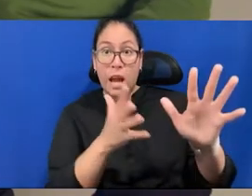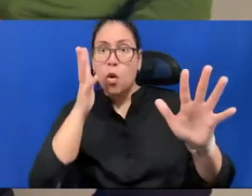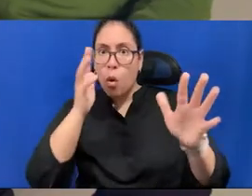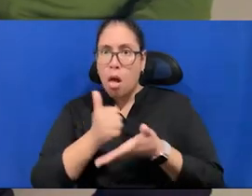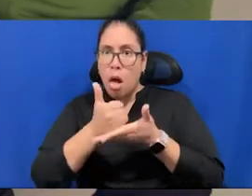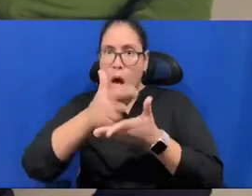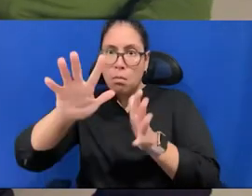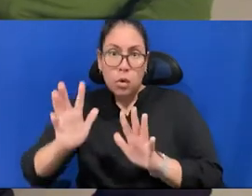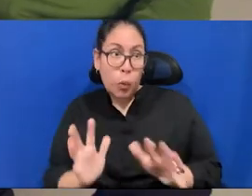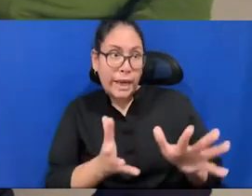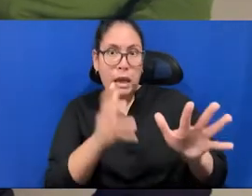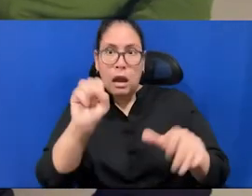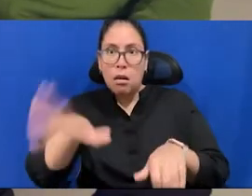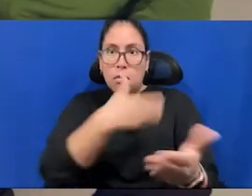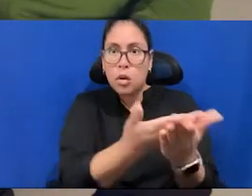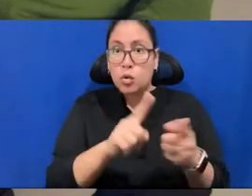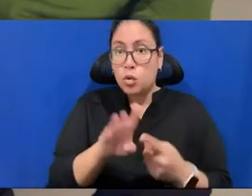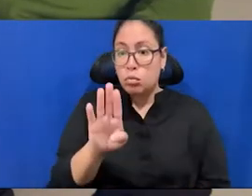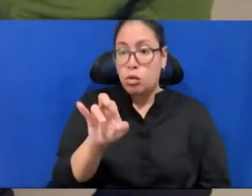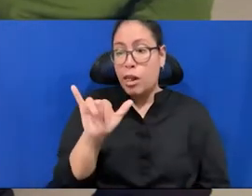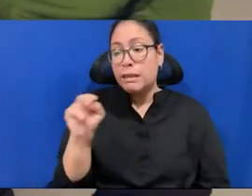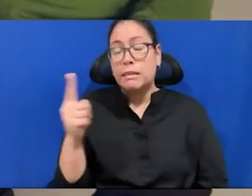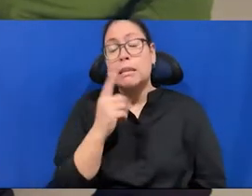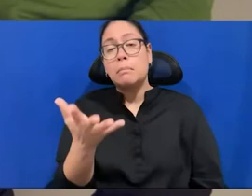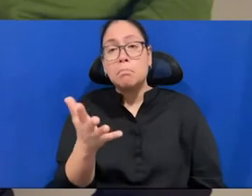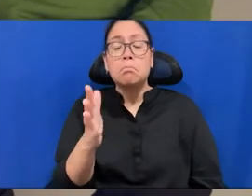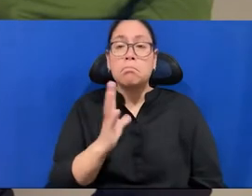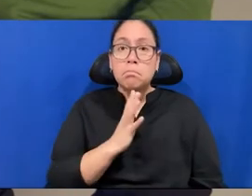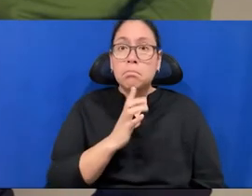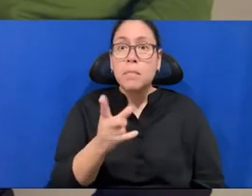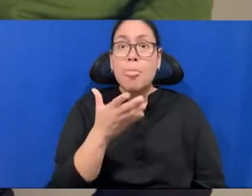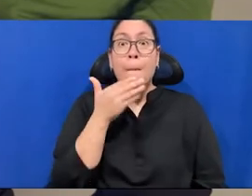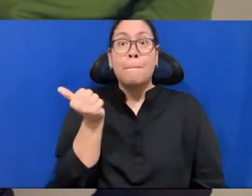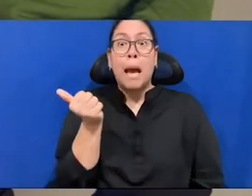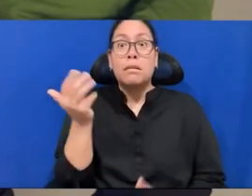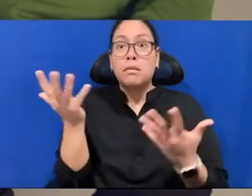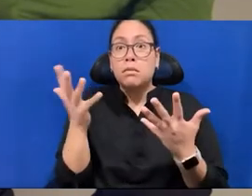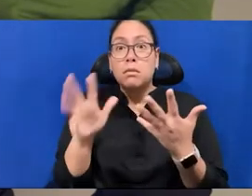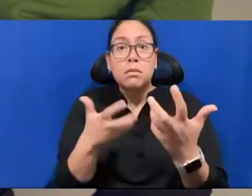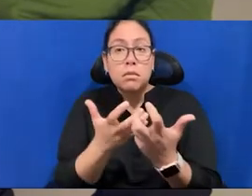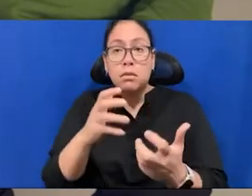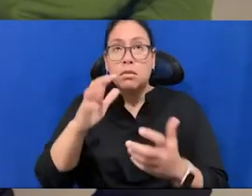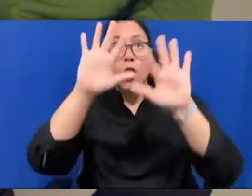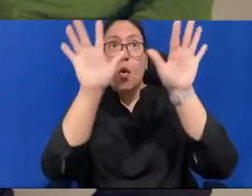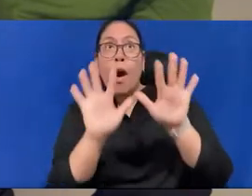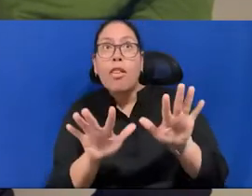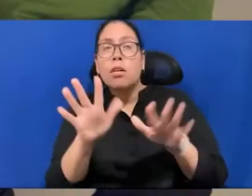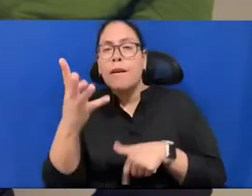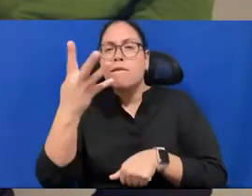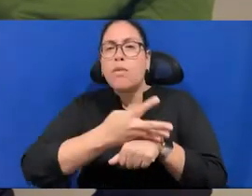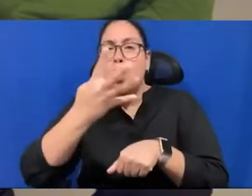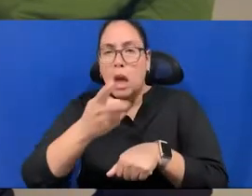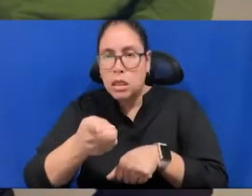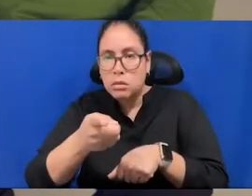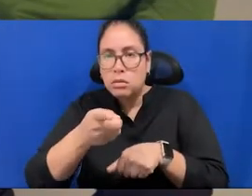Berlin, he will tell me, well, maybe the best condition where the wind will take you there is in four days, now, are we accepting,